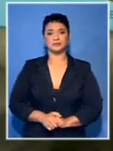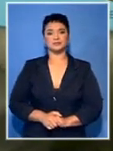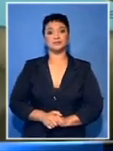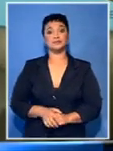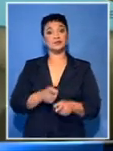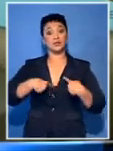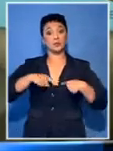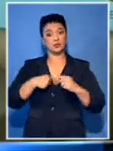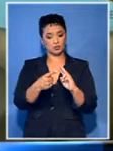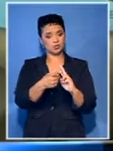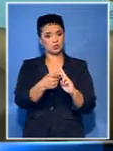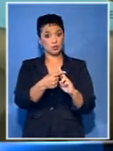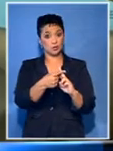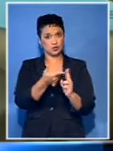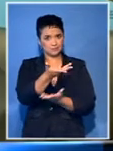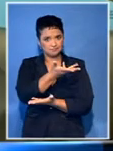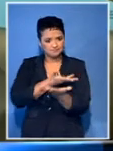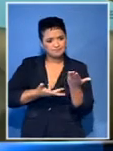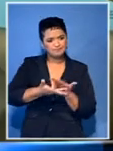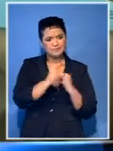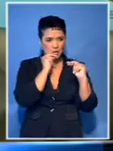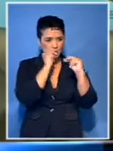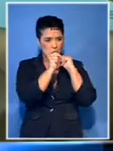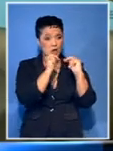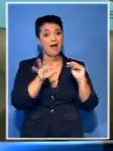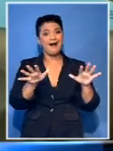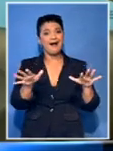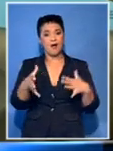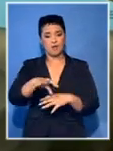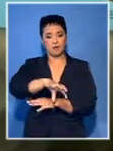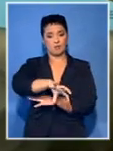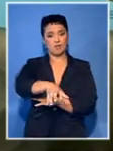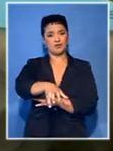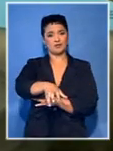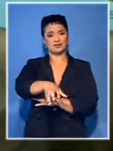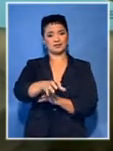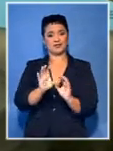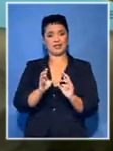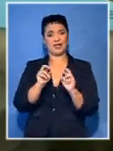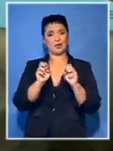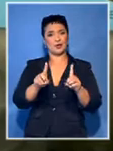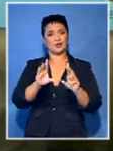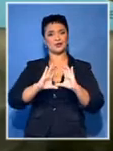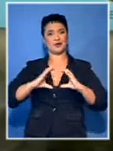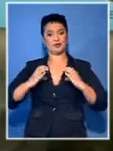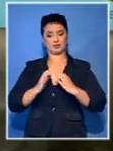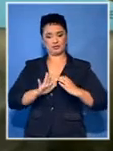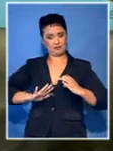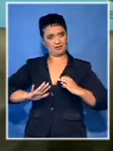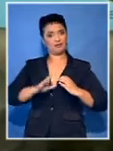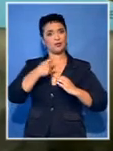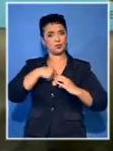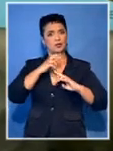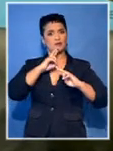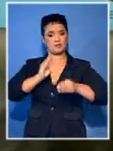engaging with the labour unions through our provincial education labour relations, Cansom, providing reports